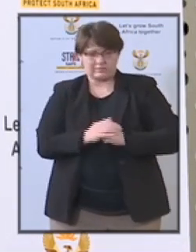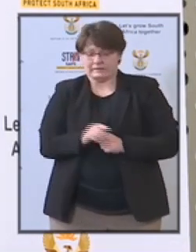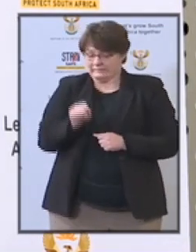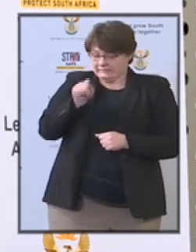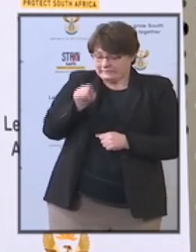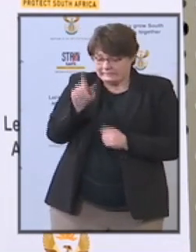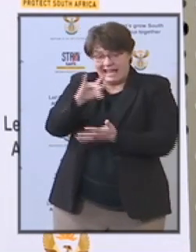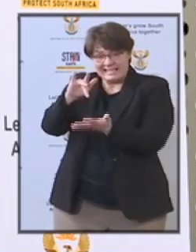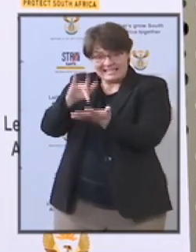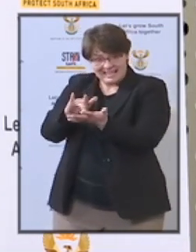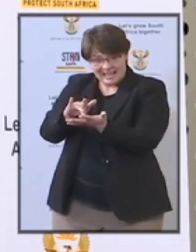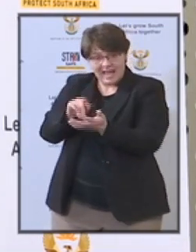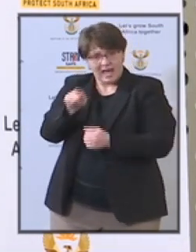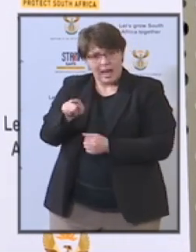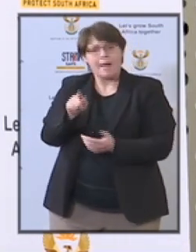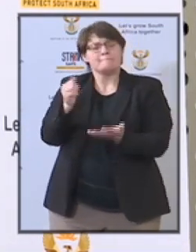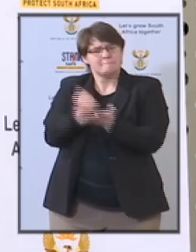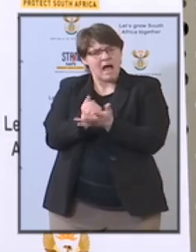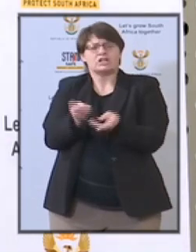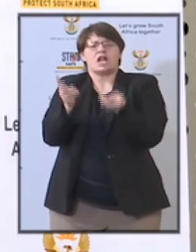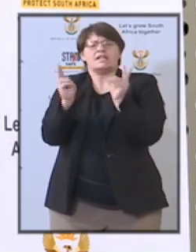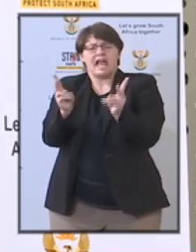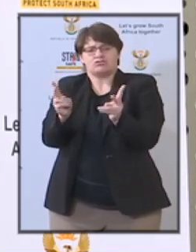center should be allowed to grow organically